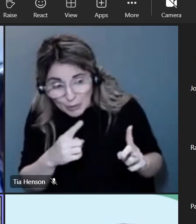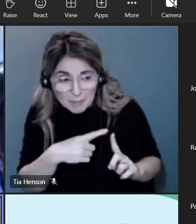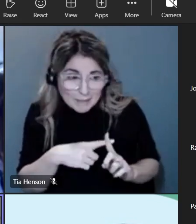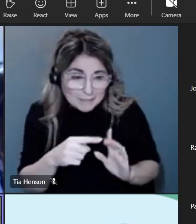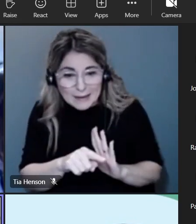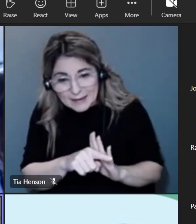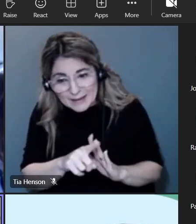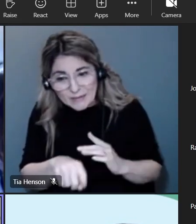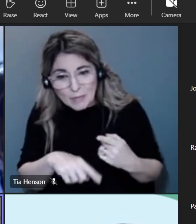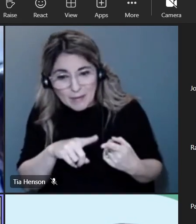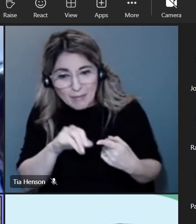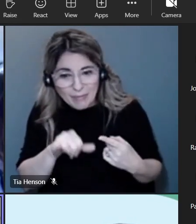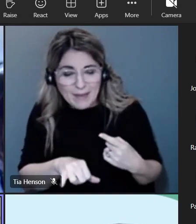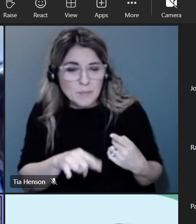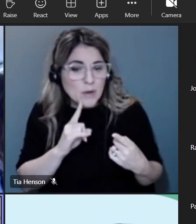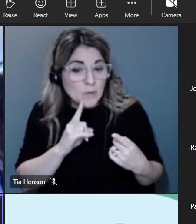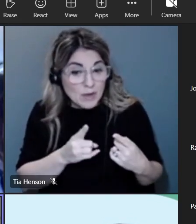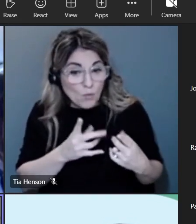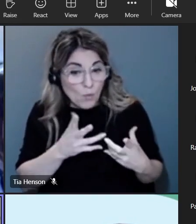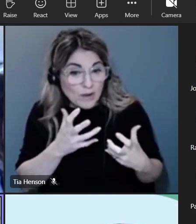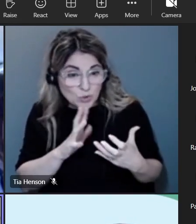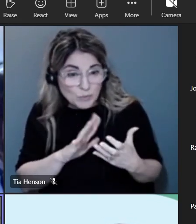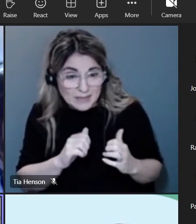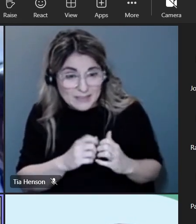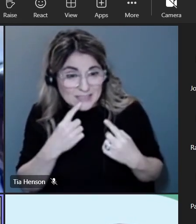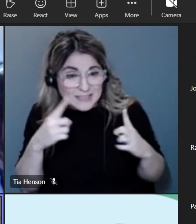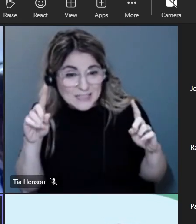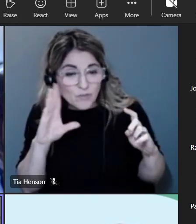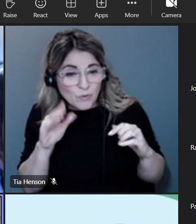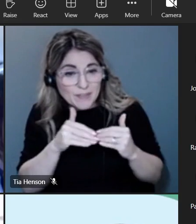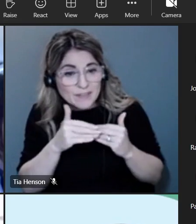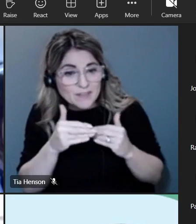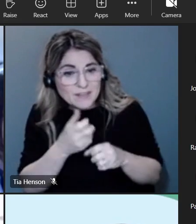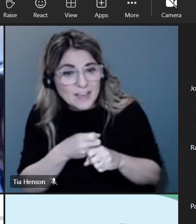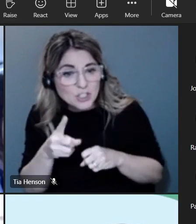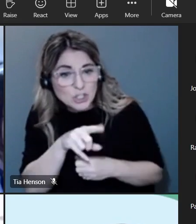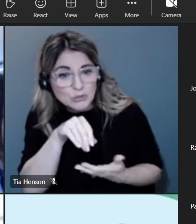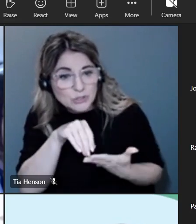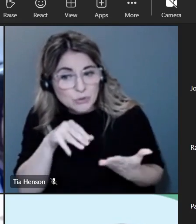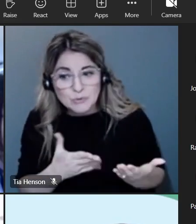um so that we can just kind of build this to be successful for the next uh next year